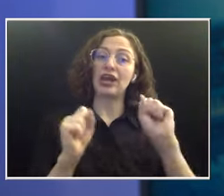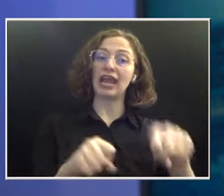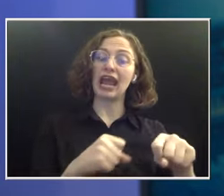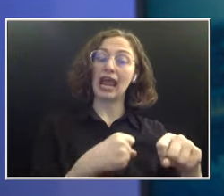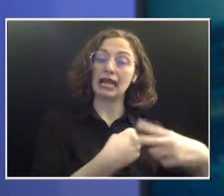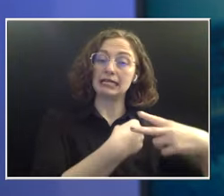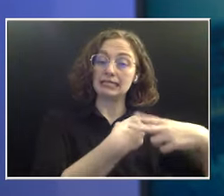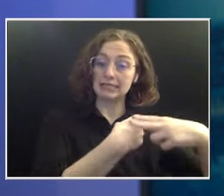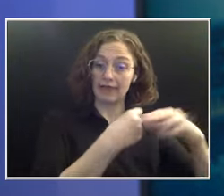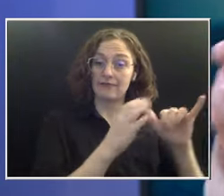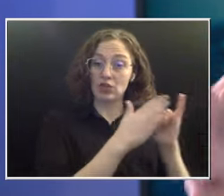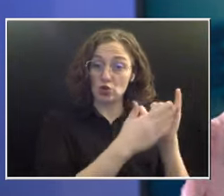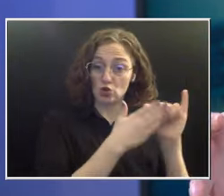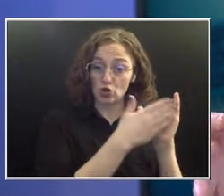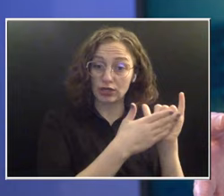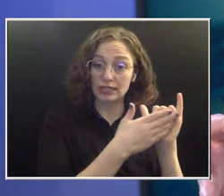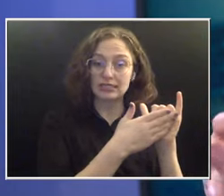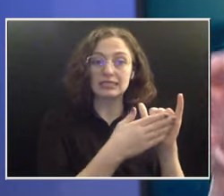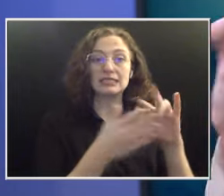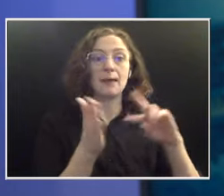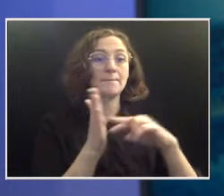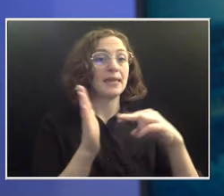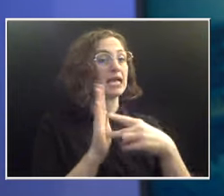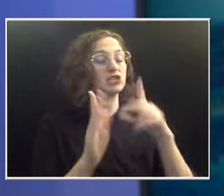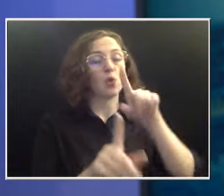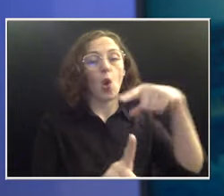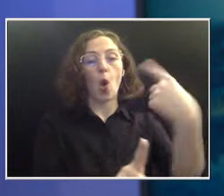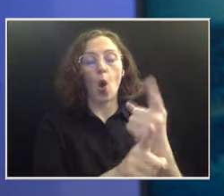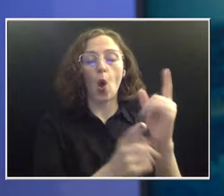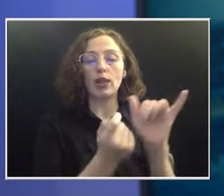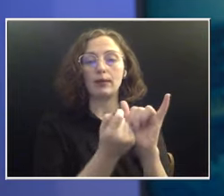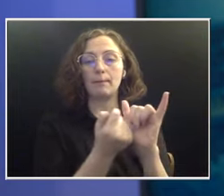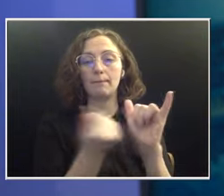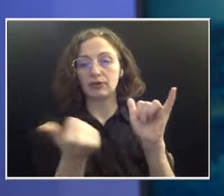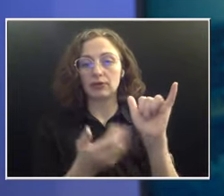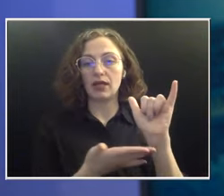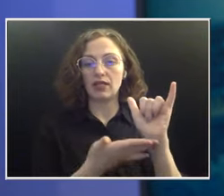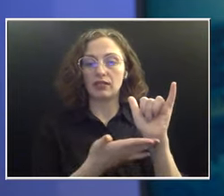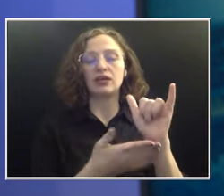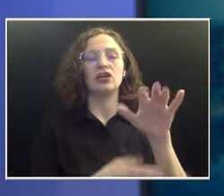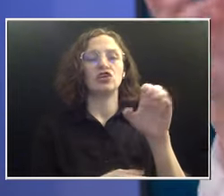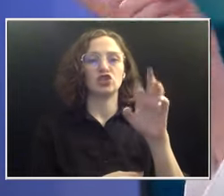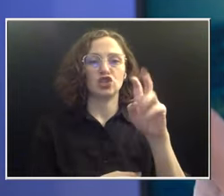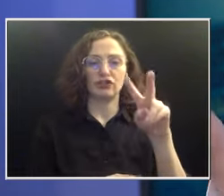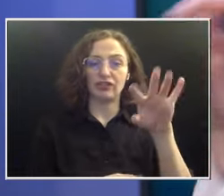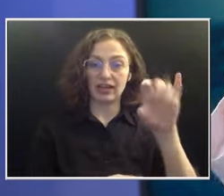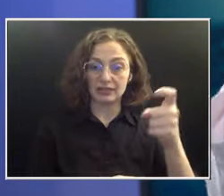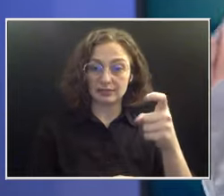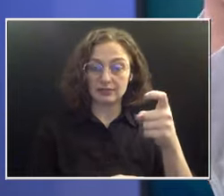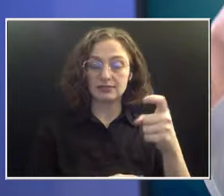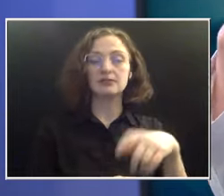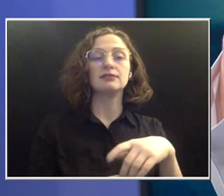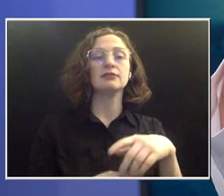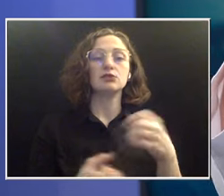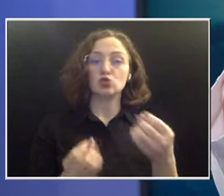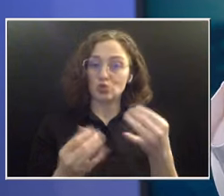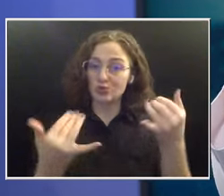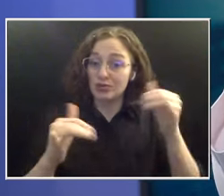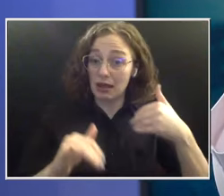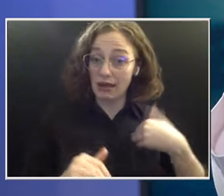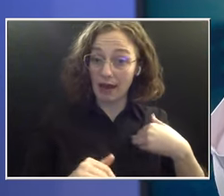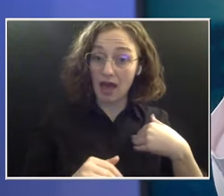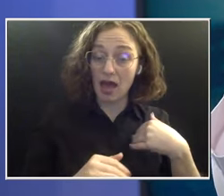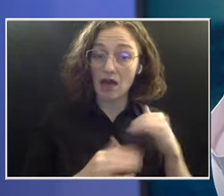we just removed the cervix and the tissue around it, and so women can still have a uterus. The location and size of her